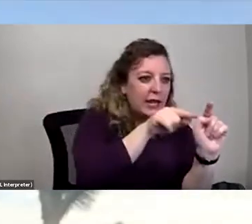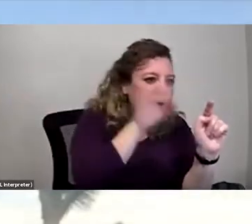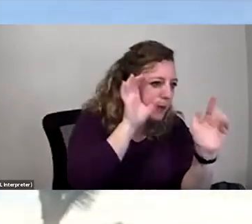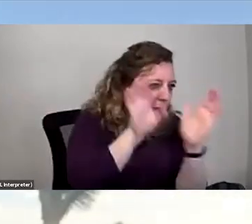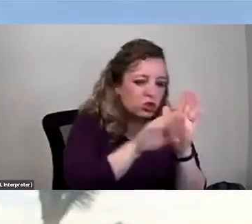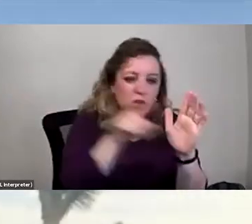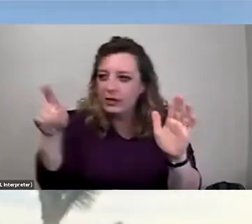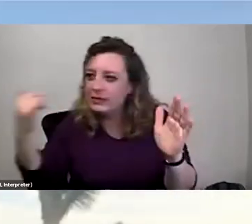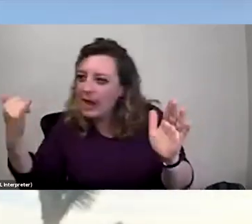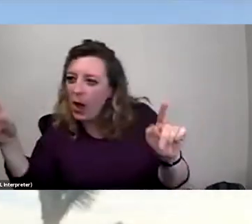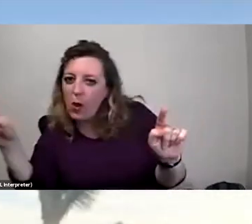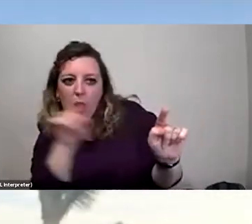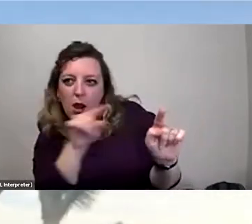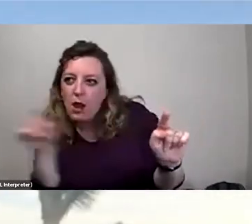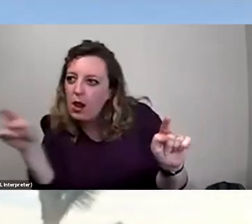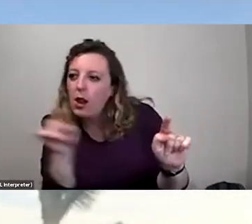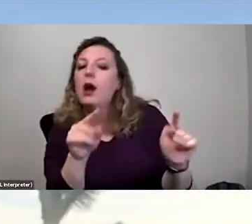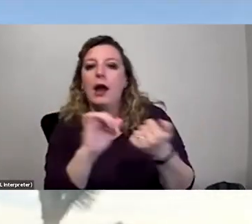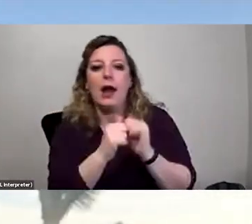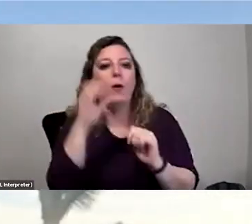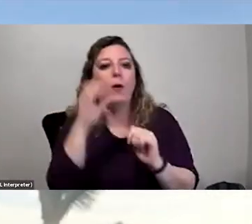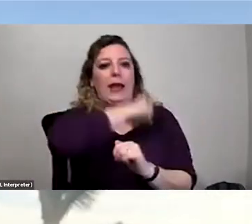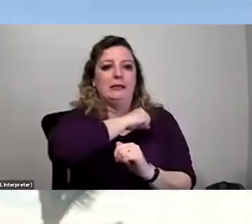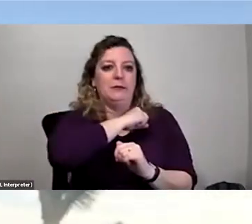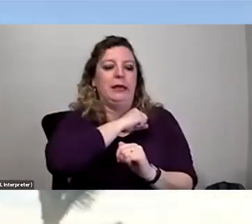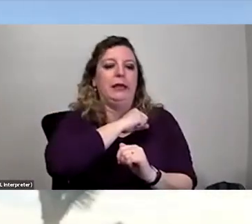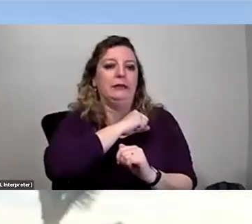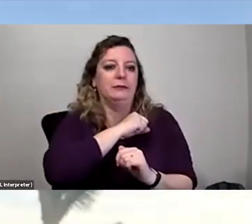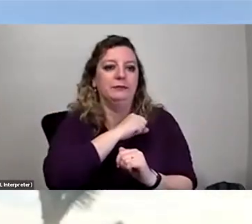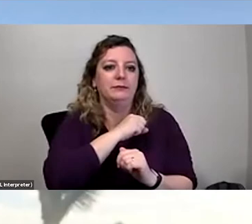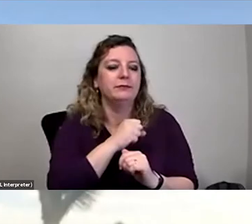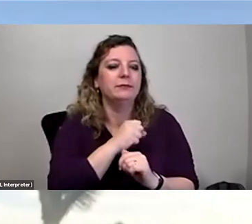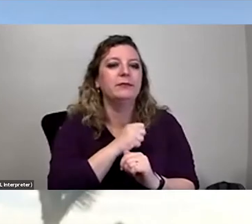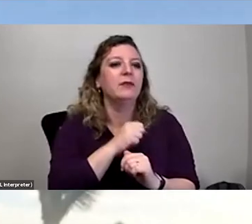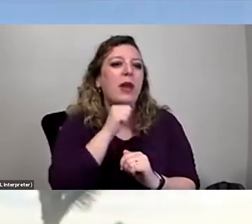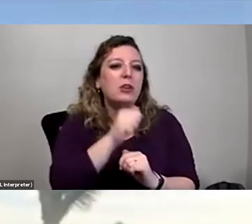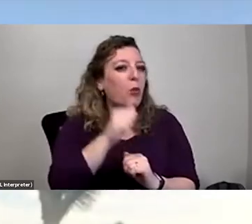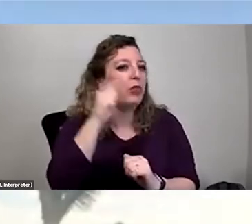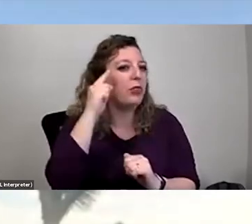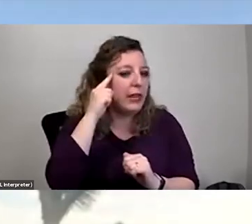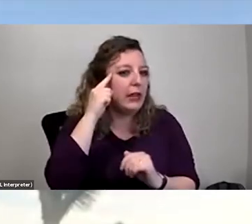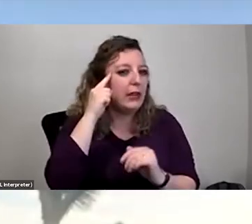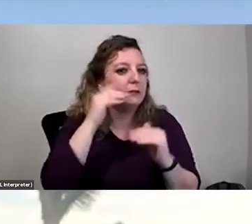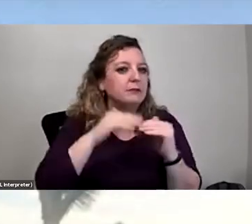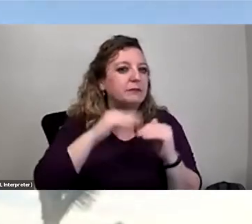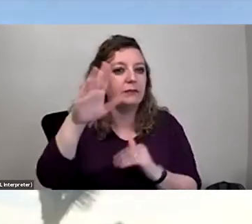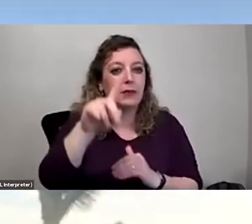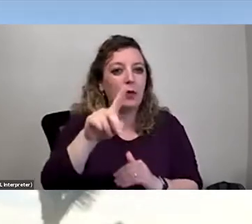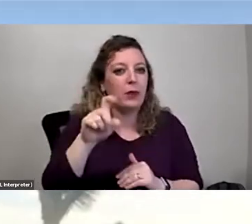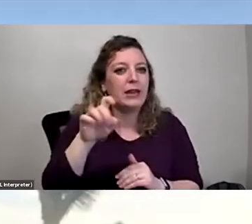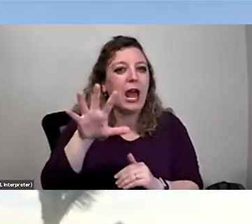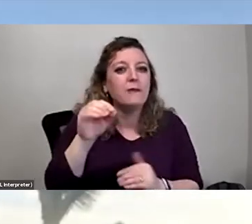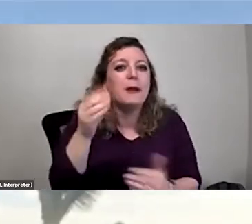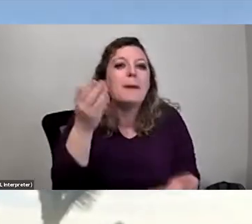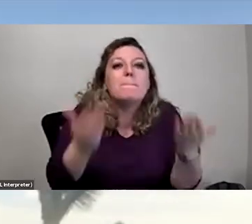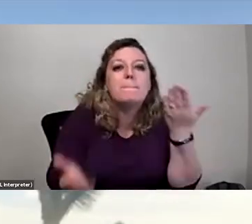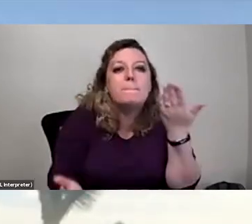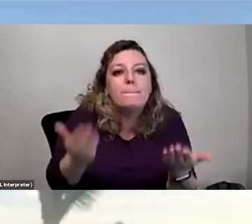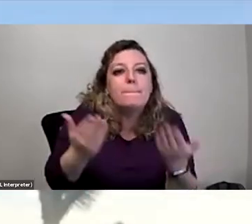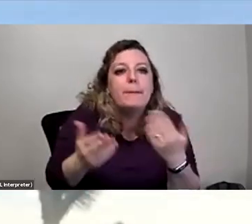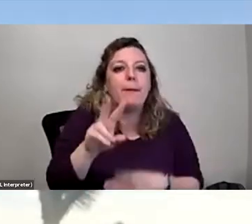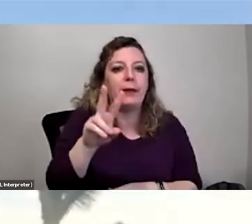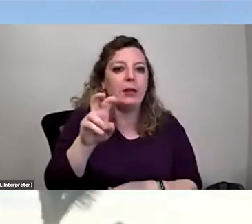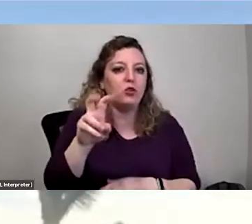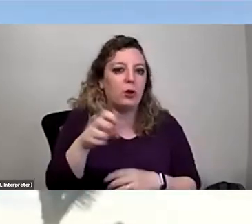surface now. And that's how we're able to estimate that they probably don't live to be more than maybe 150, maybe 200 years old.